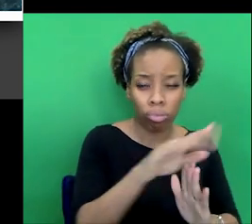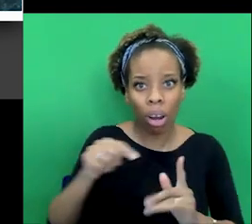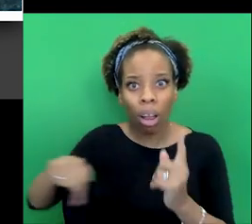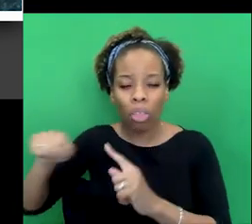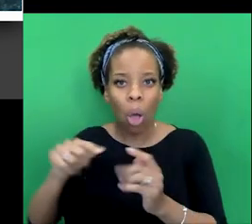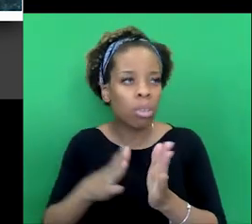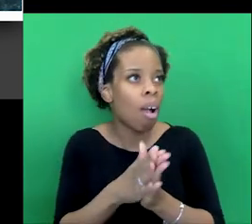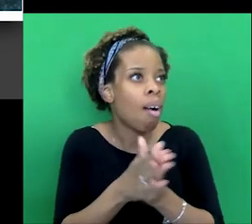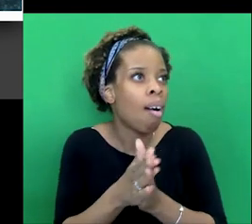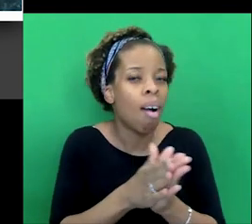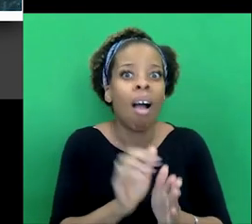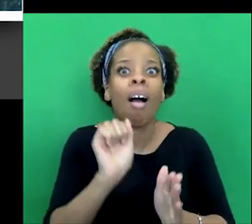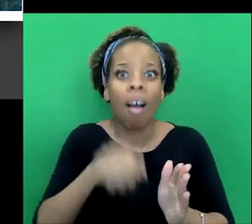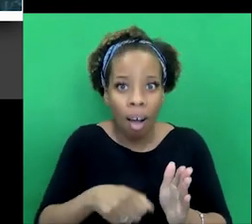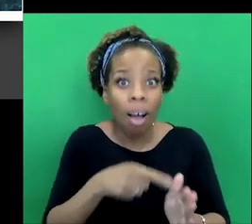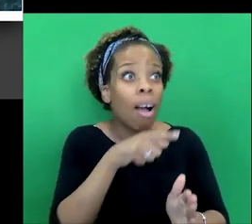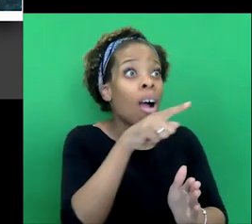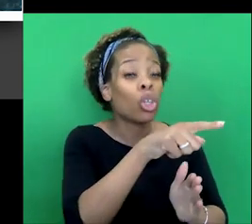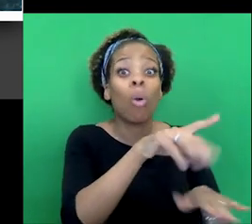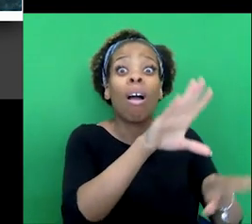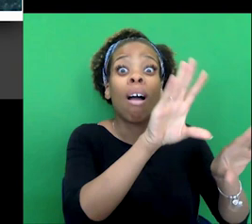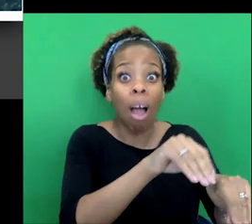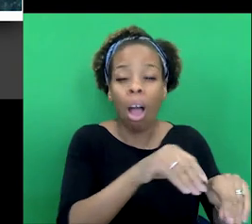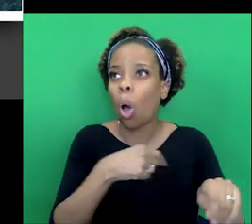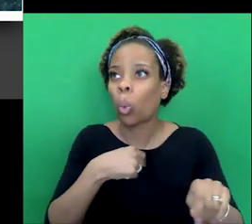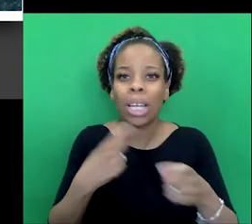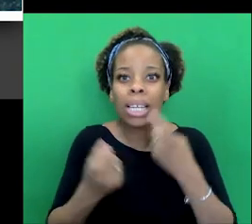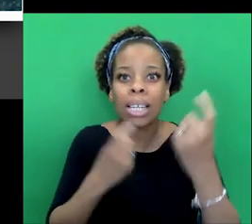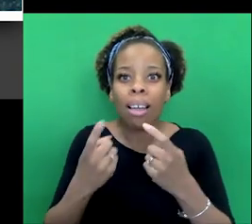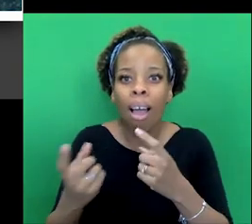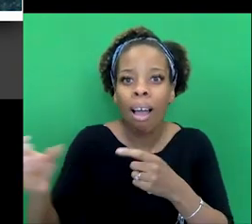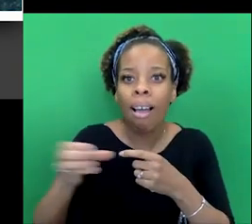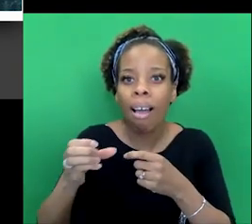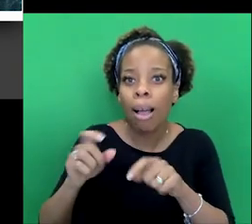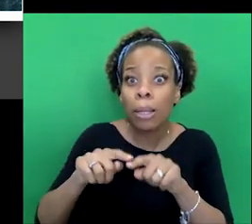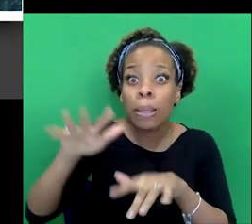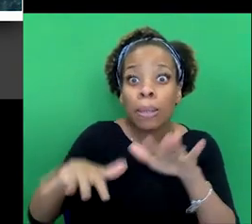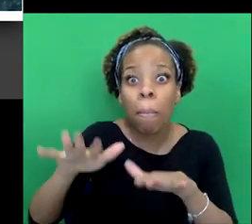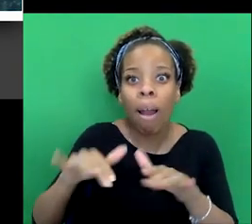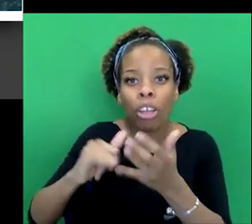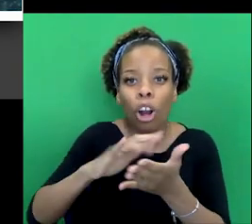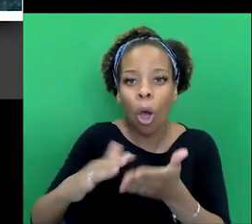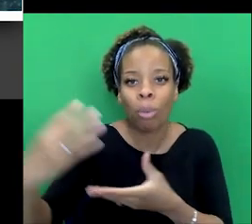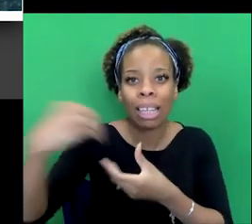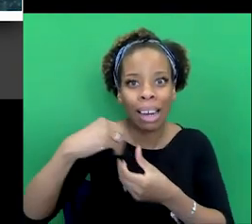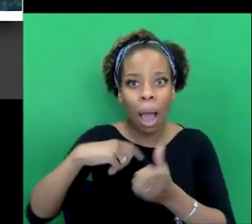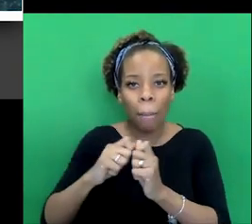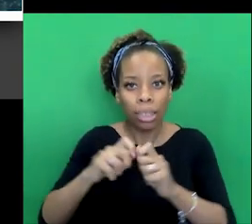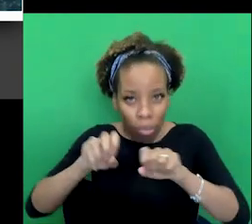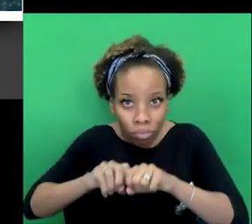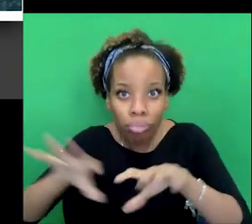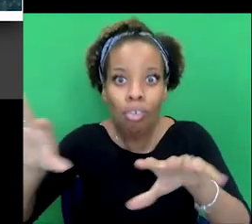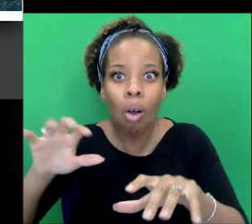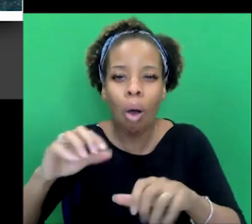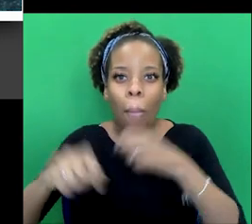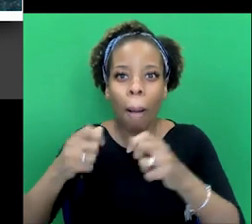thinking, well, perhaps we can get another Sherlock for our own magazine. So the Strand magazine filled